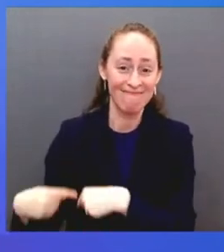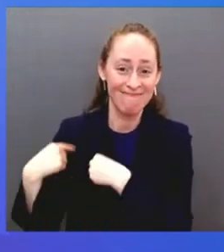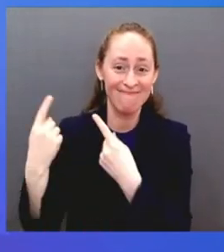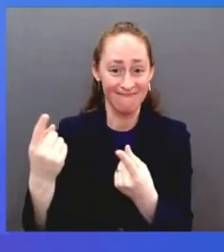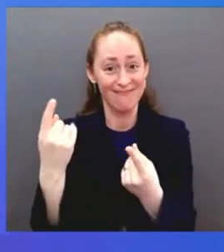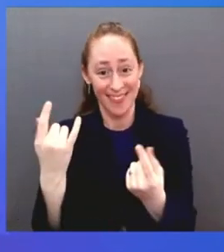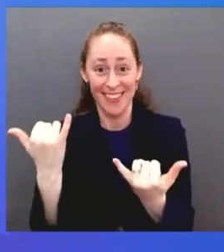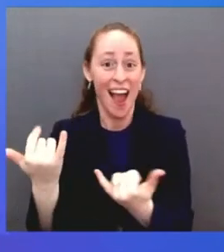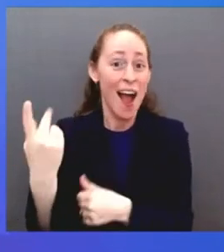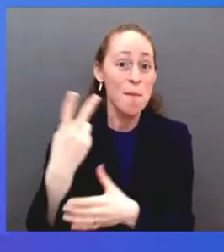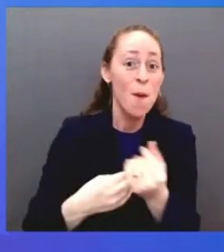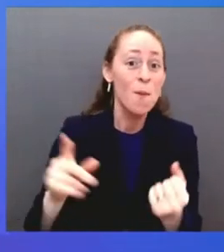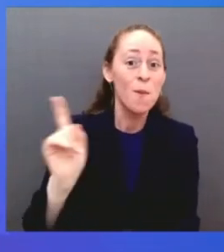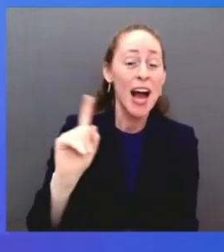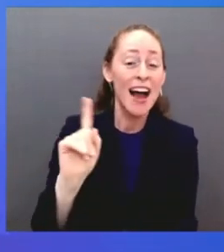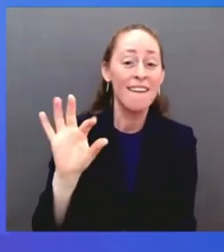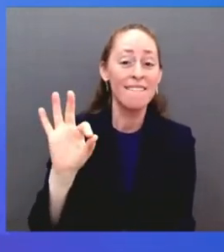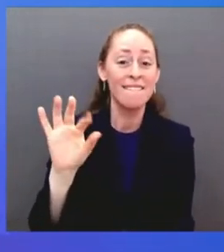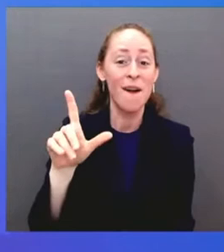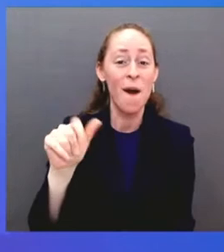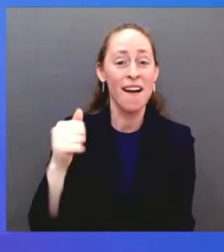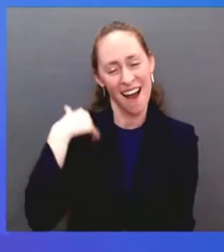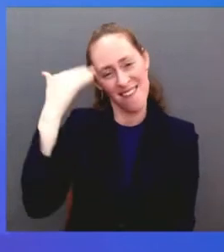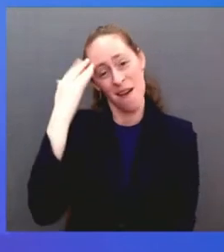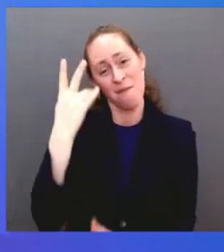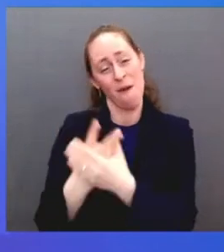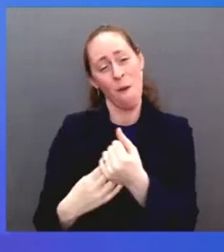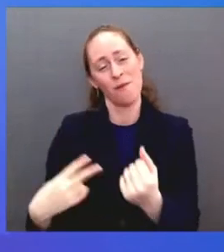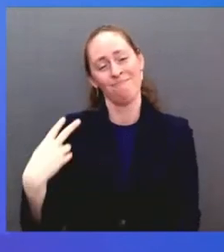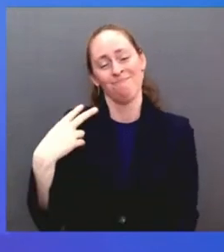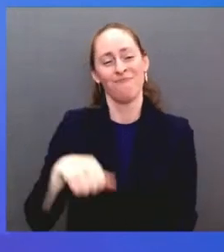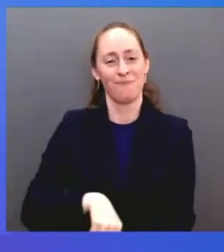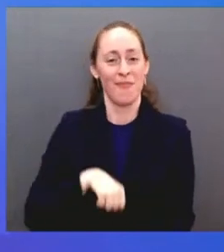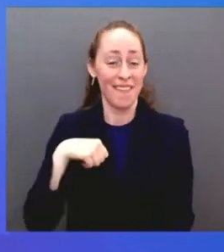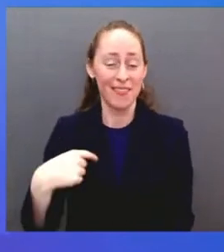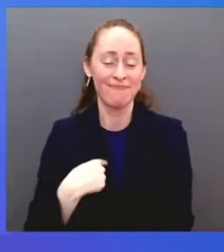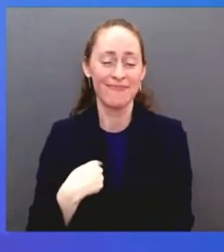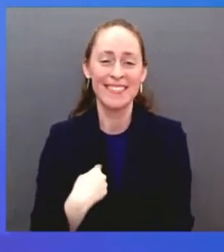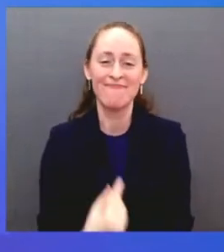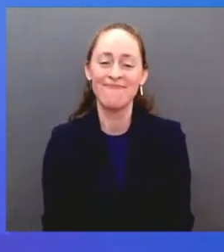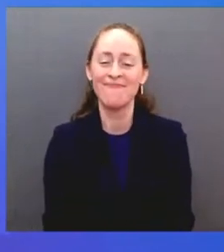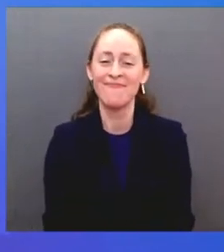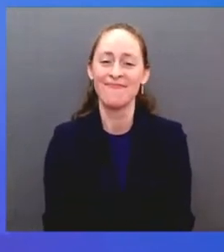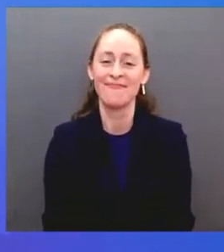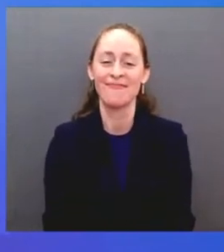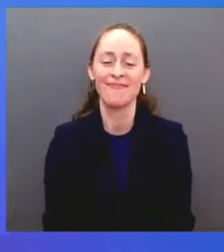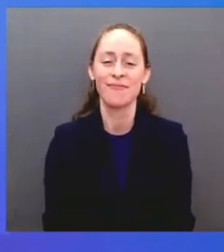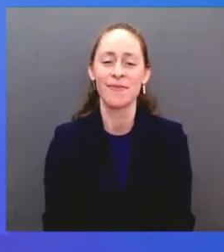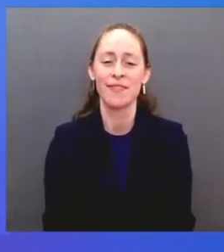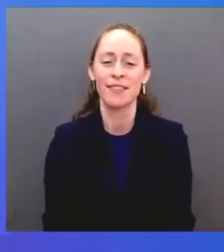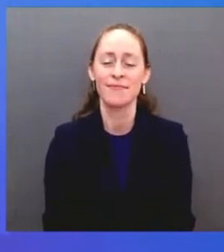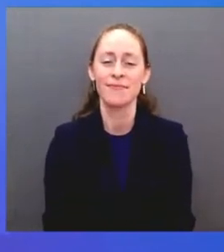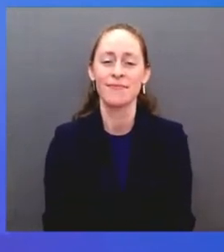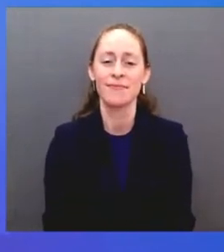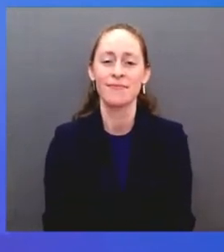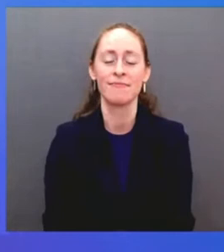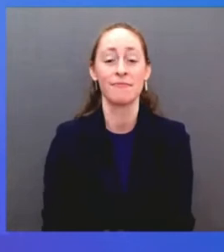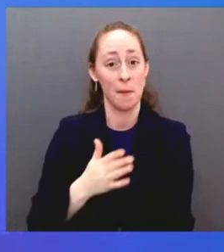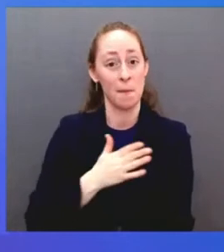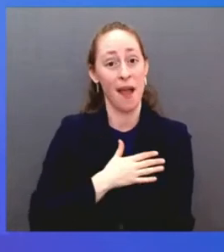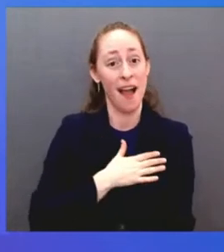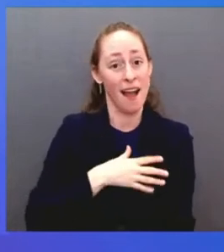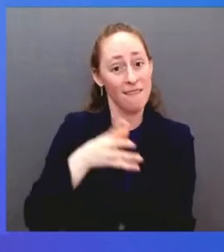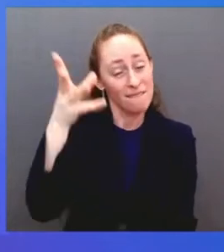It was my father who started me on this path when I was a child, as the President mentioned.